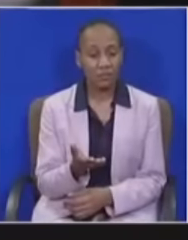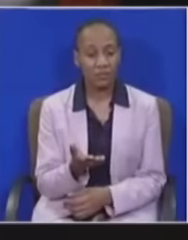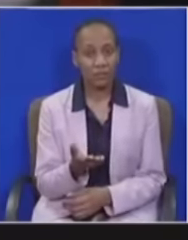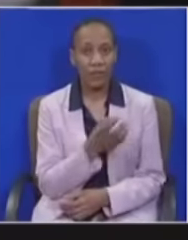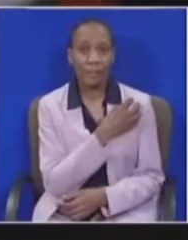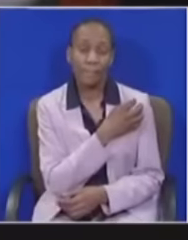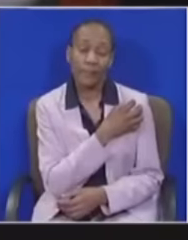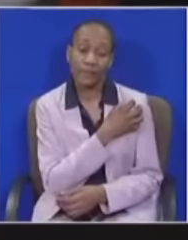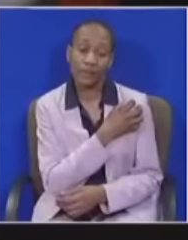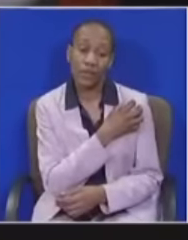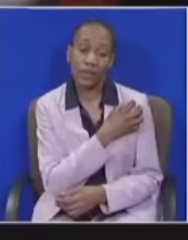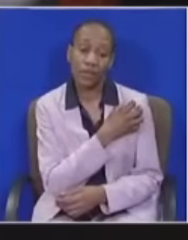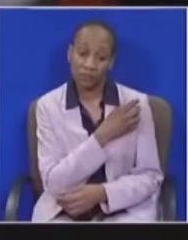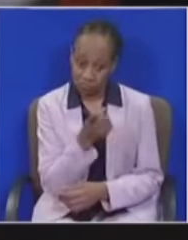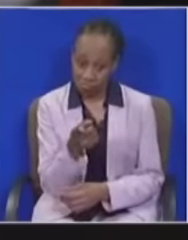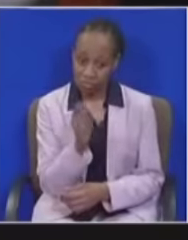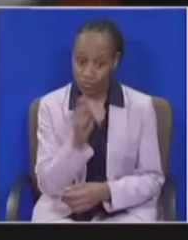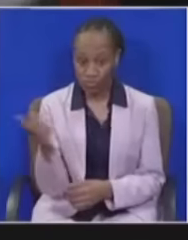Honorable Minister, did you say that?